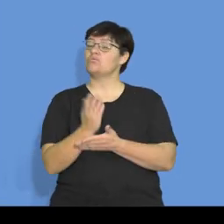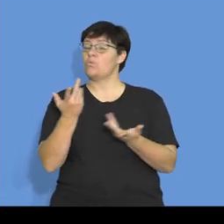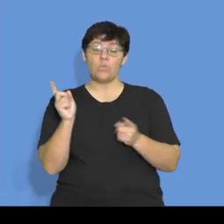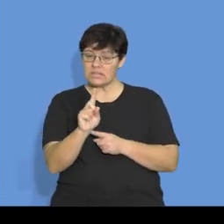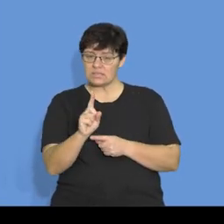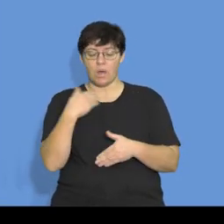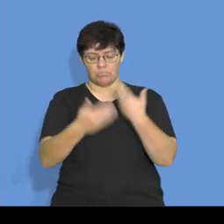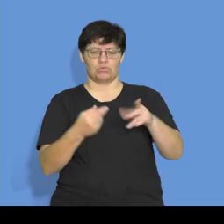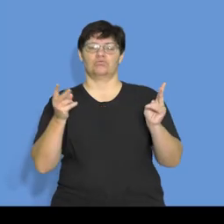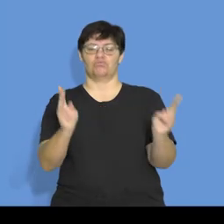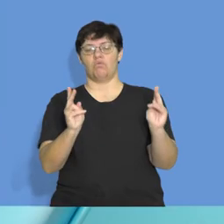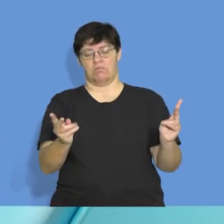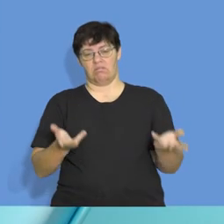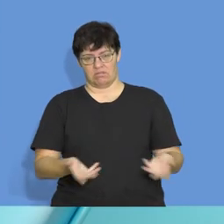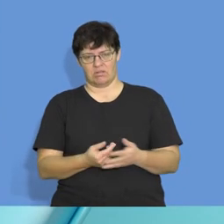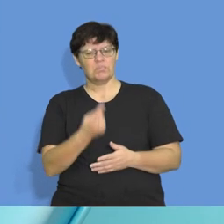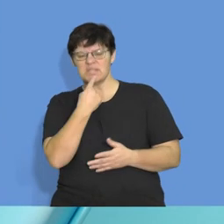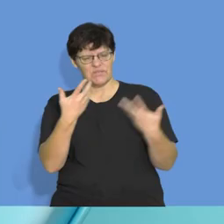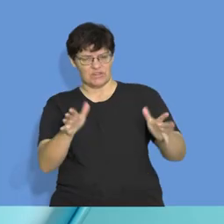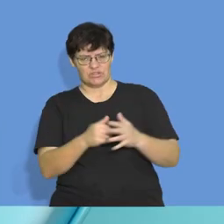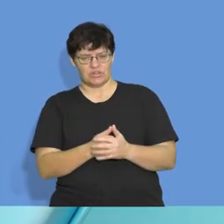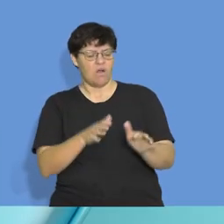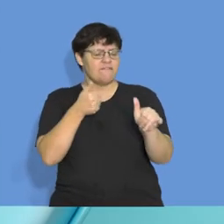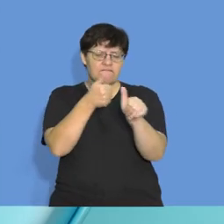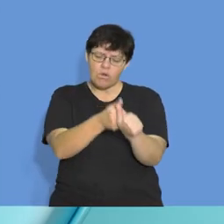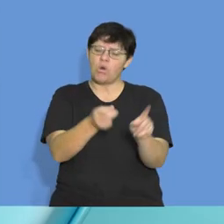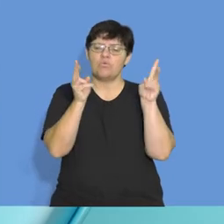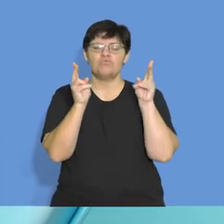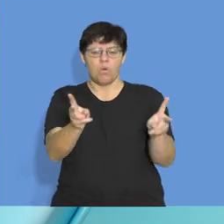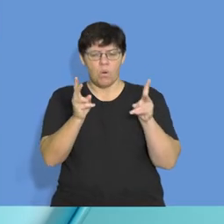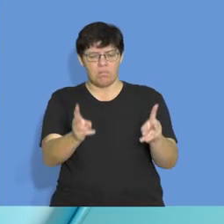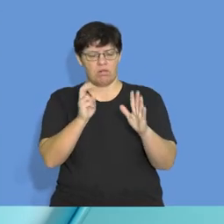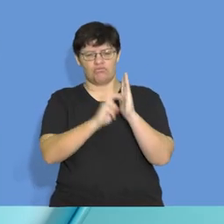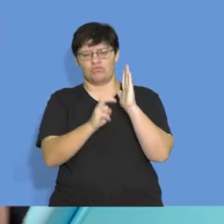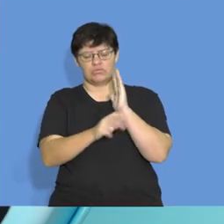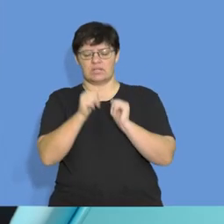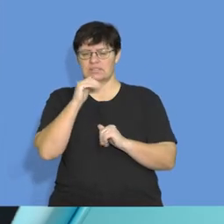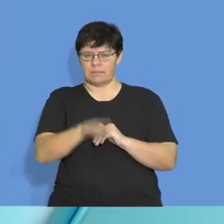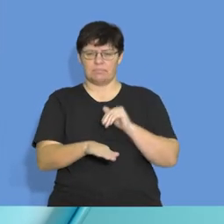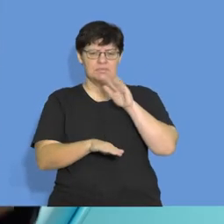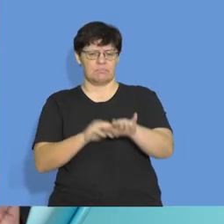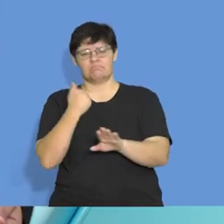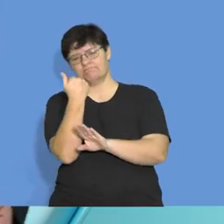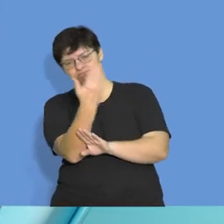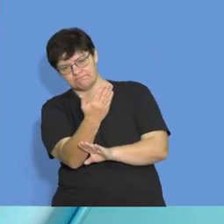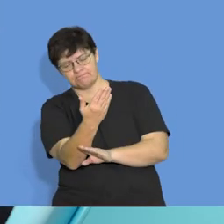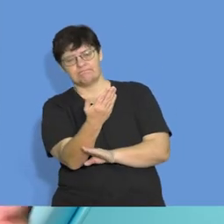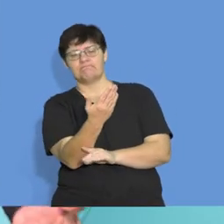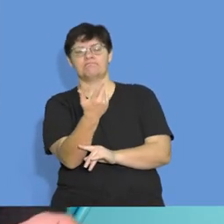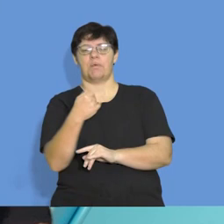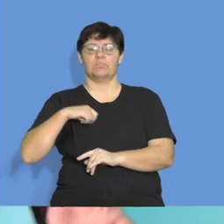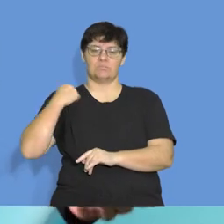Remember, I alluded to this. Follow the normal channels of handing in a tender at the municipality